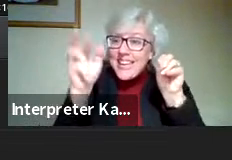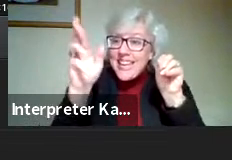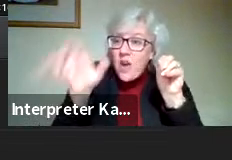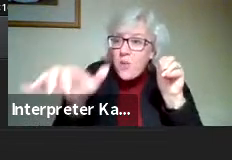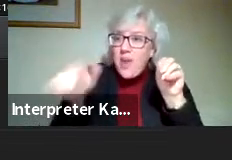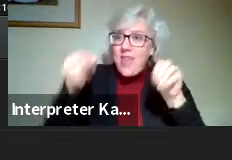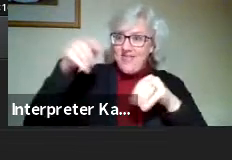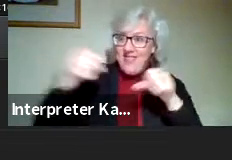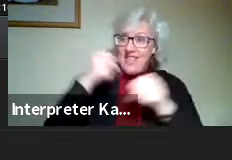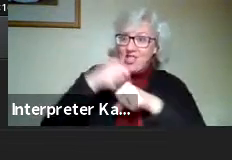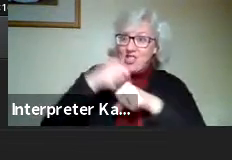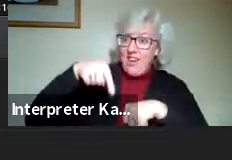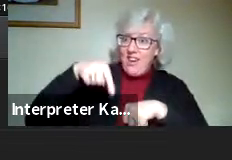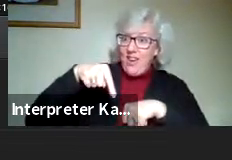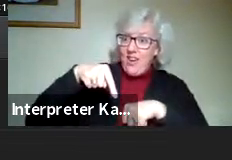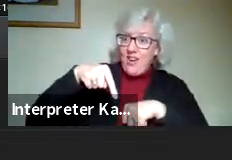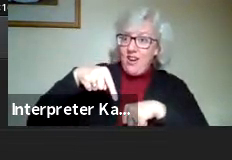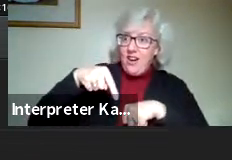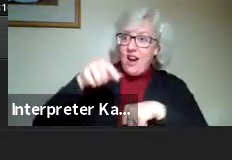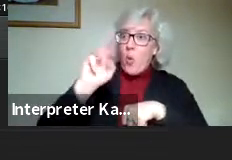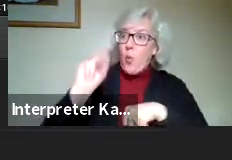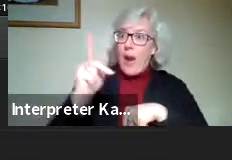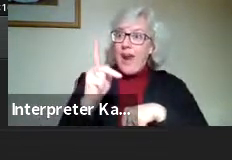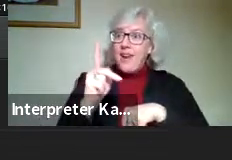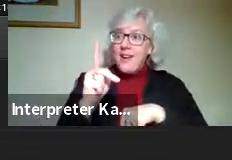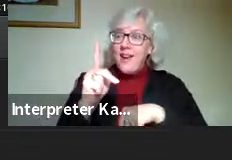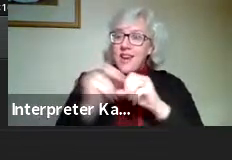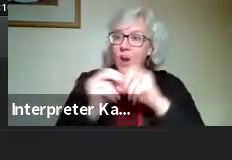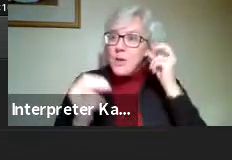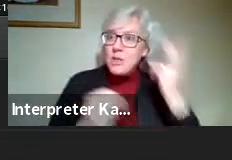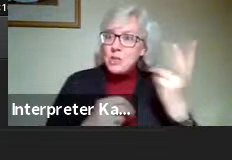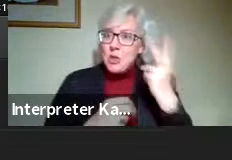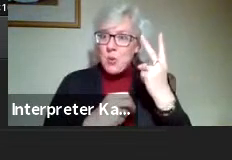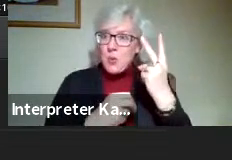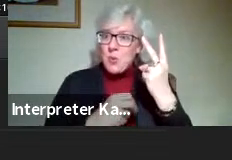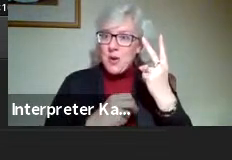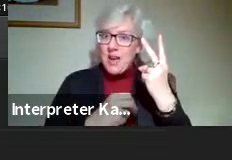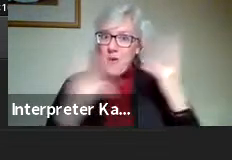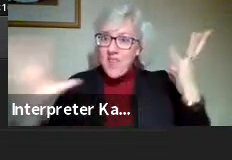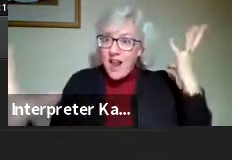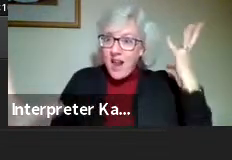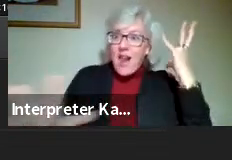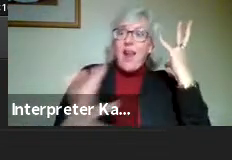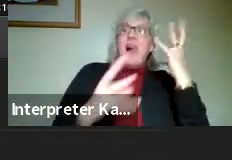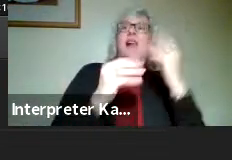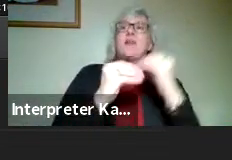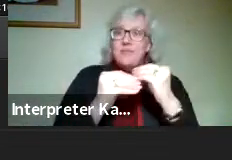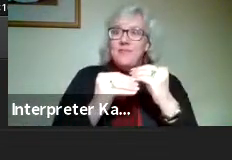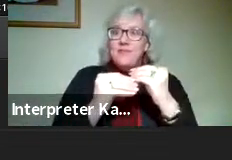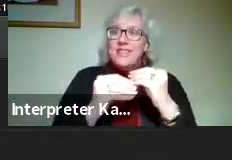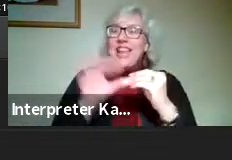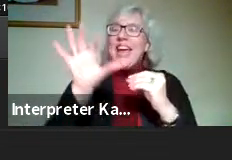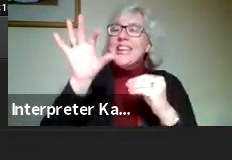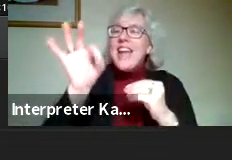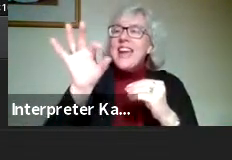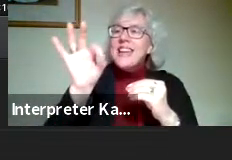was ranked number two with an aggregate of 99.15. And